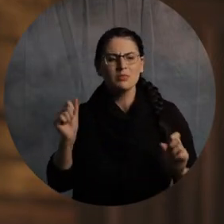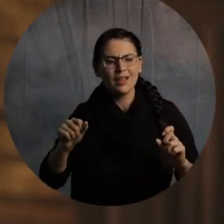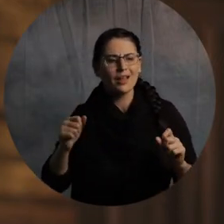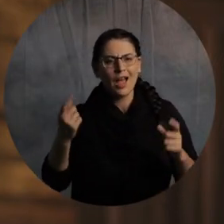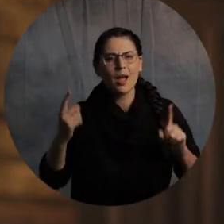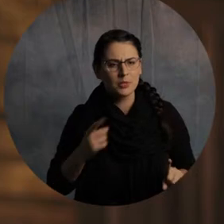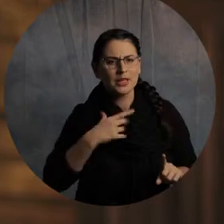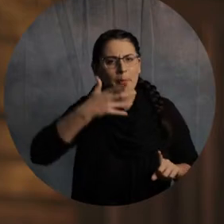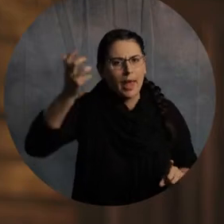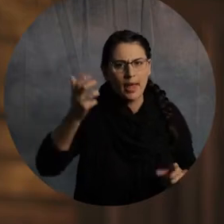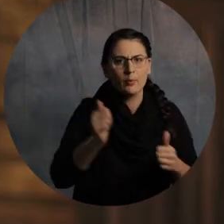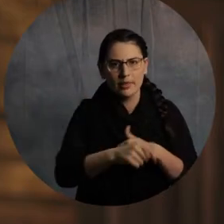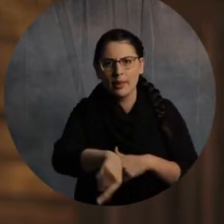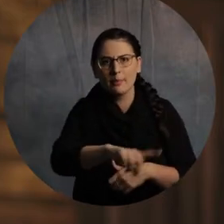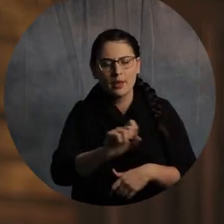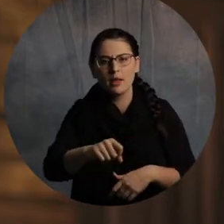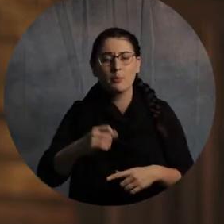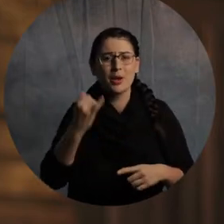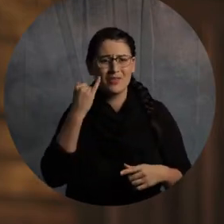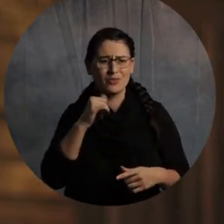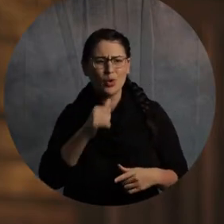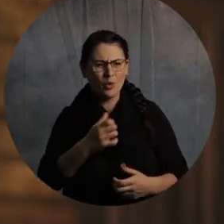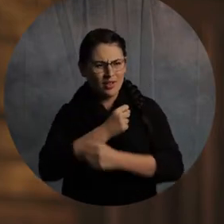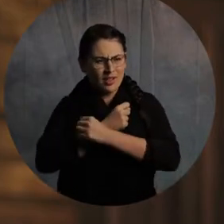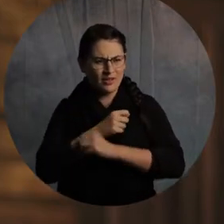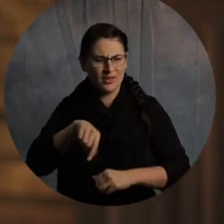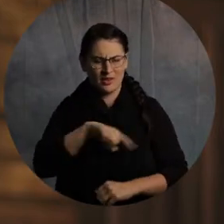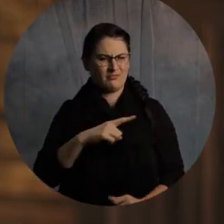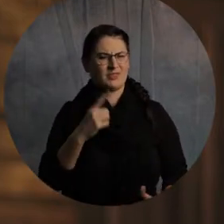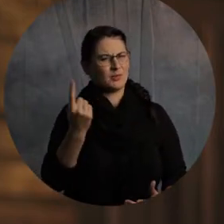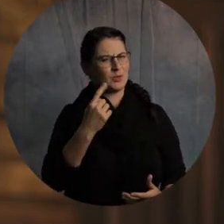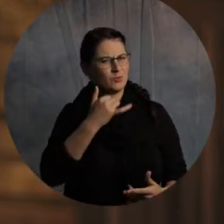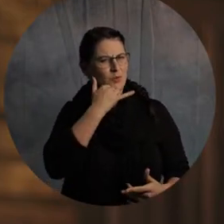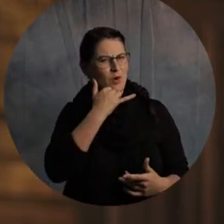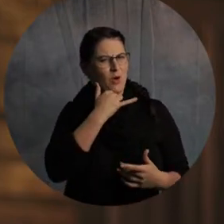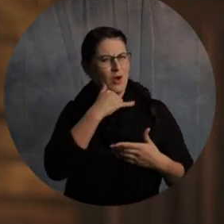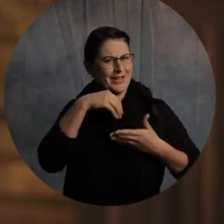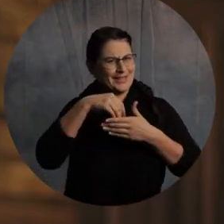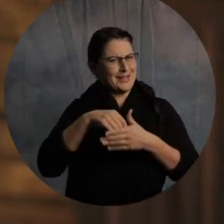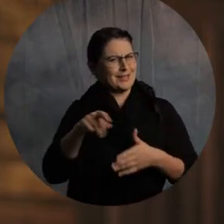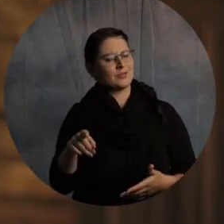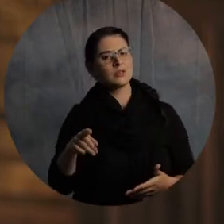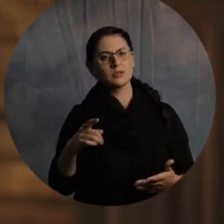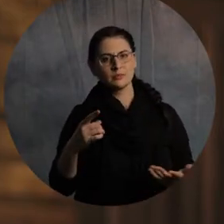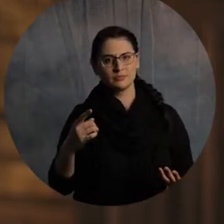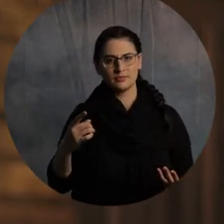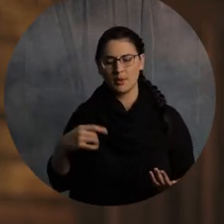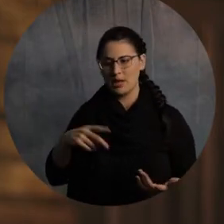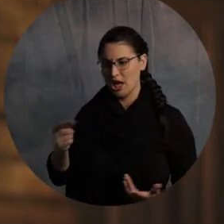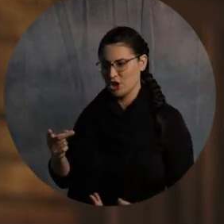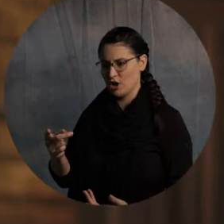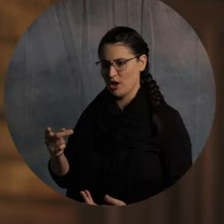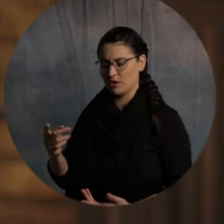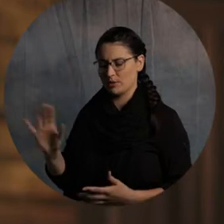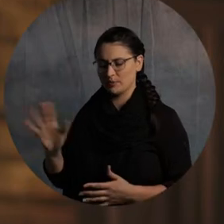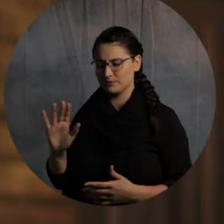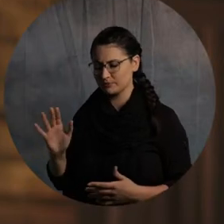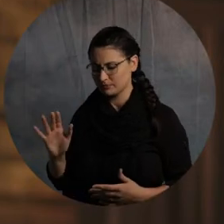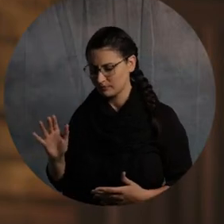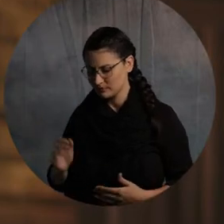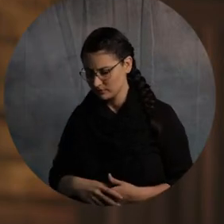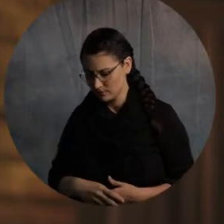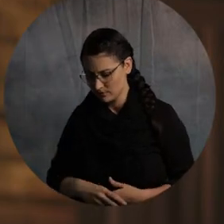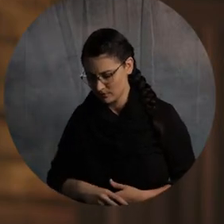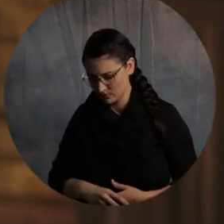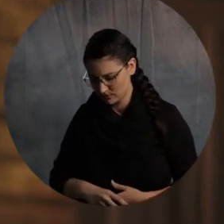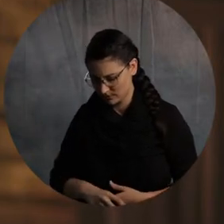wrong with you if you don't love them. You know what mean? Because that's just the way God, I mean, a dog loves its kids. It's just, that's just